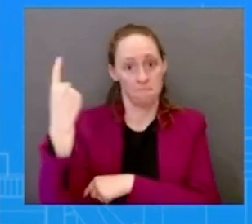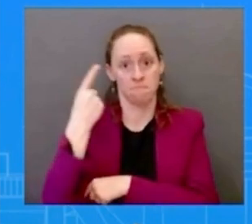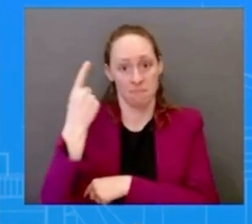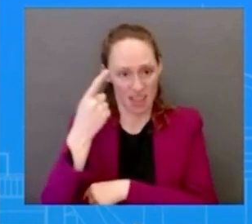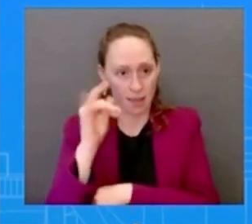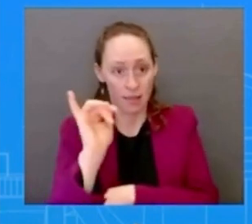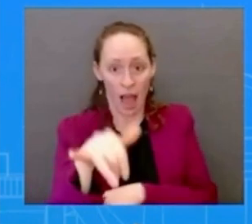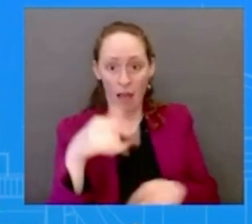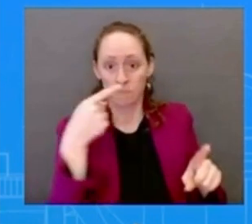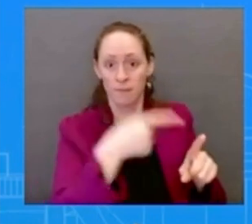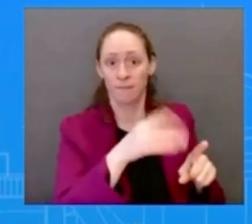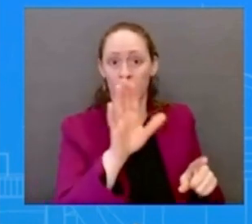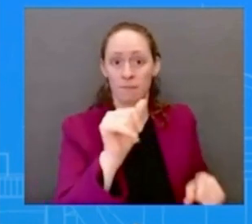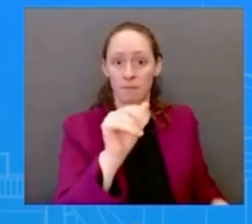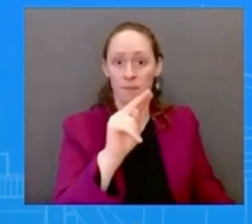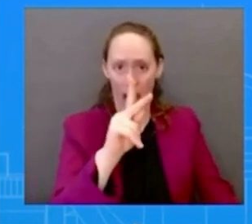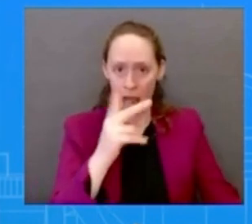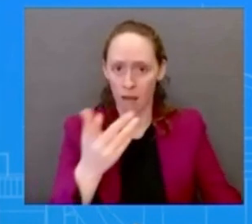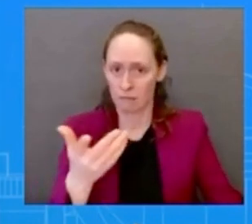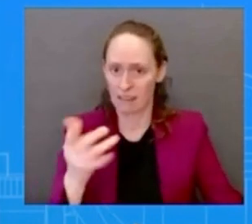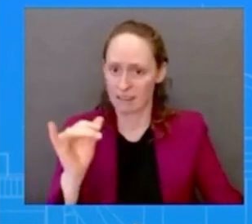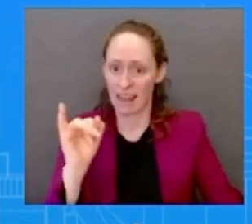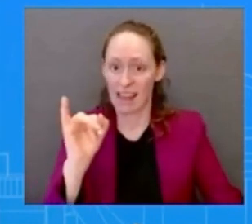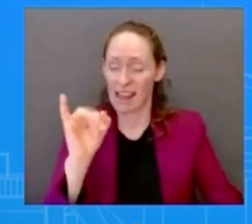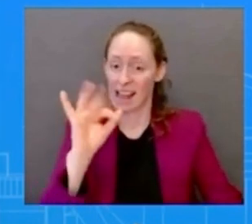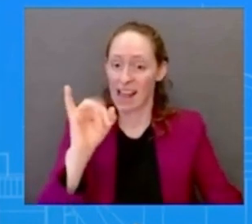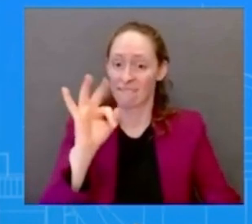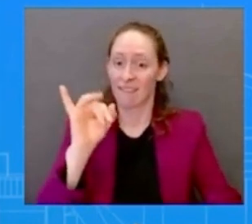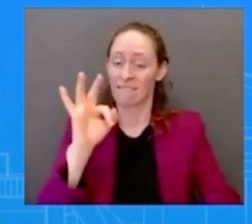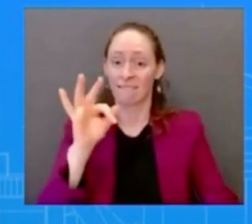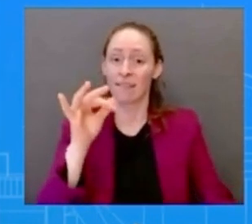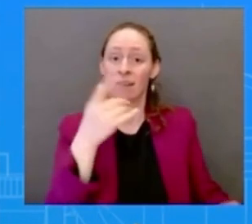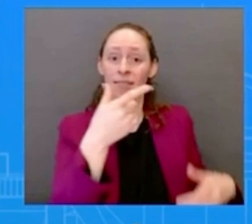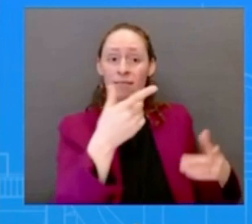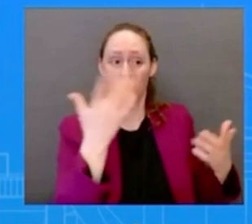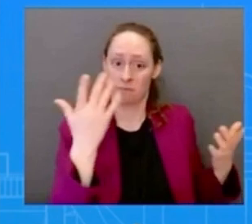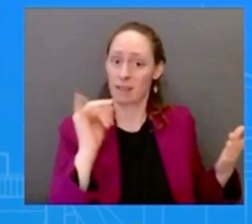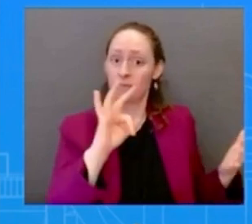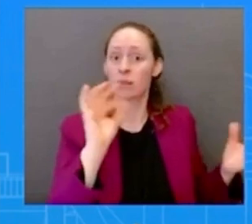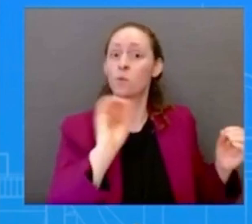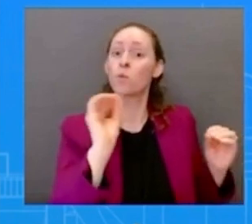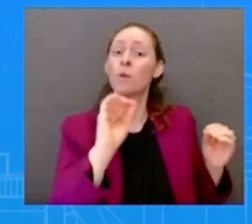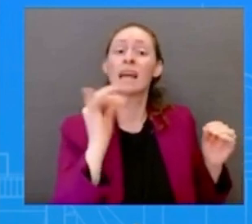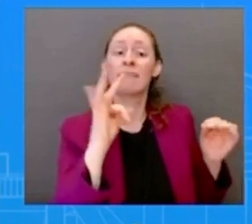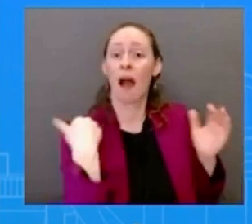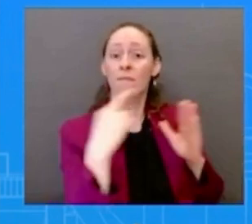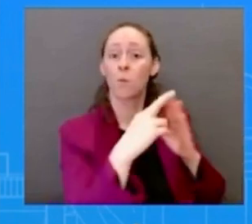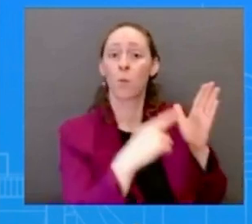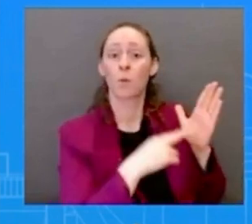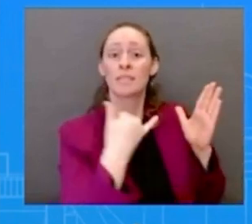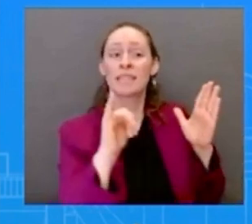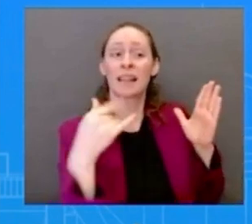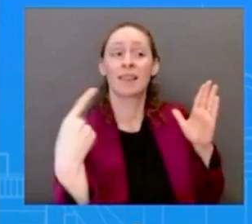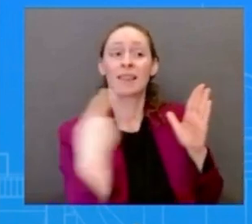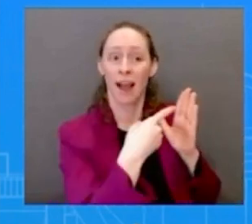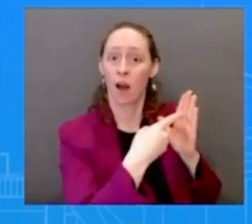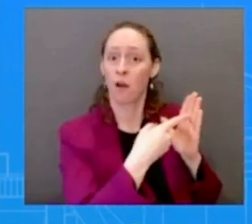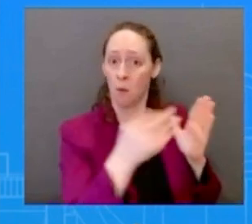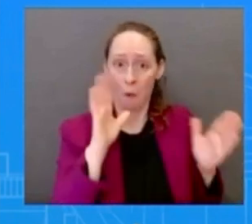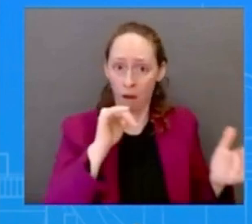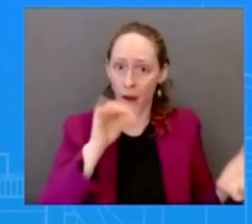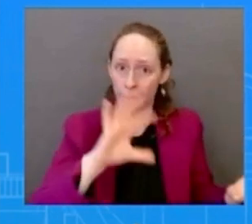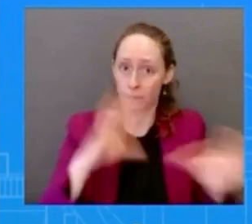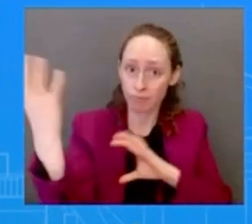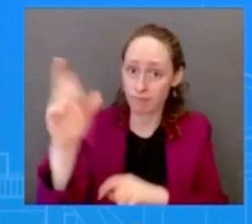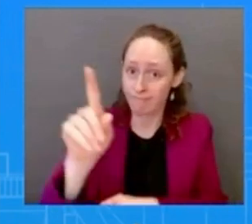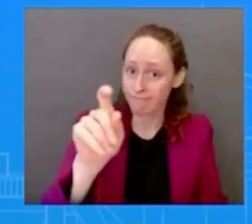back during the previous administration so right now and the president said this in his remarks on monday that we we got to get a full accounting of what happened we need to know